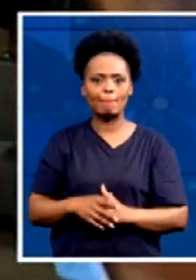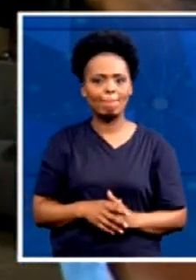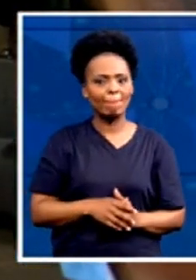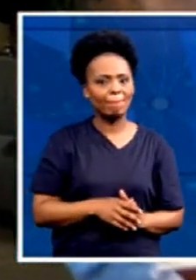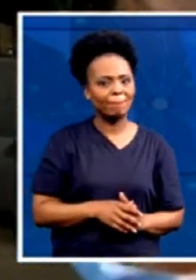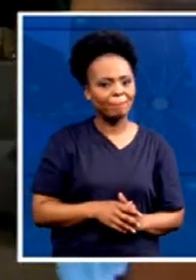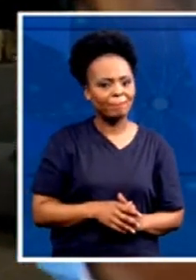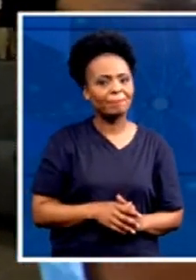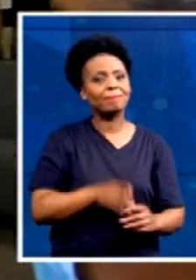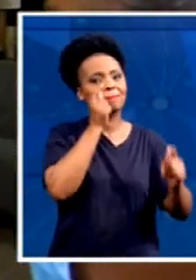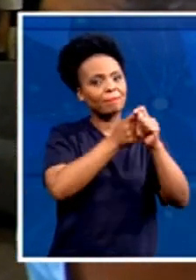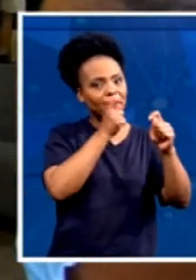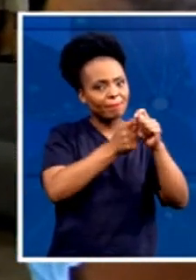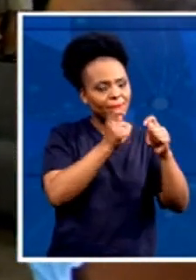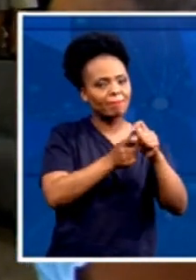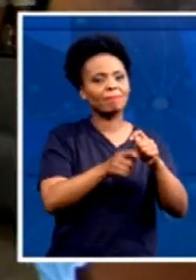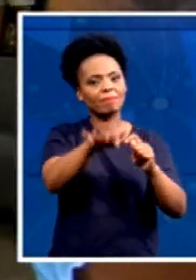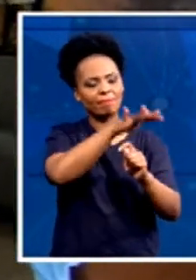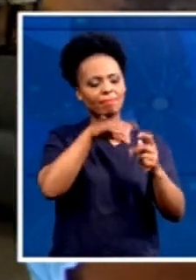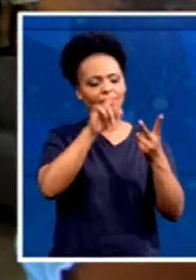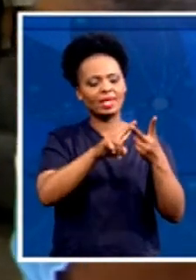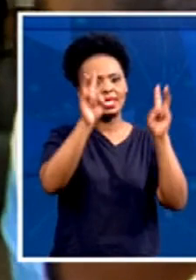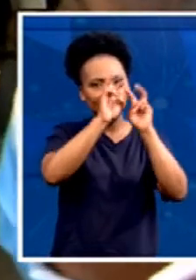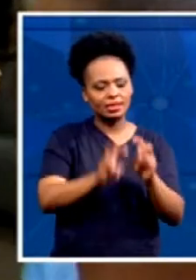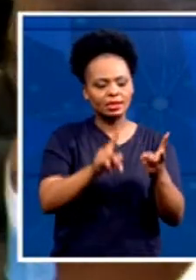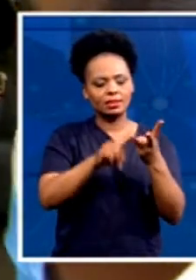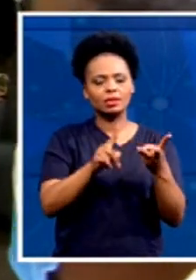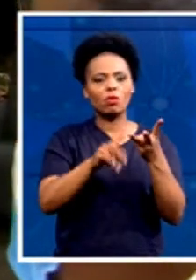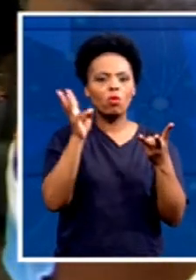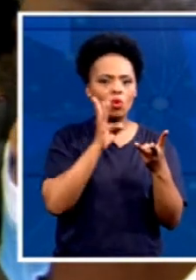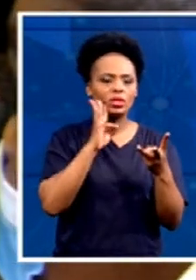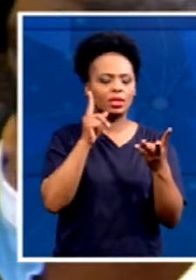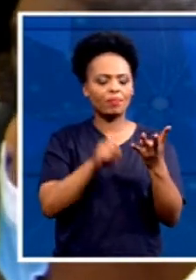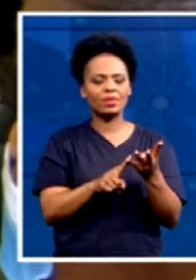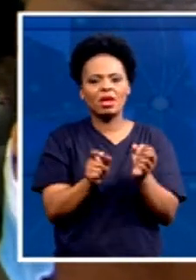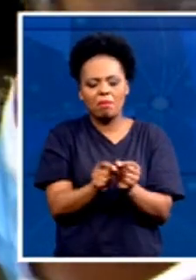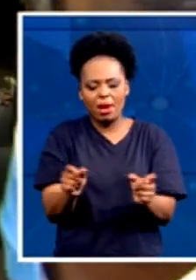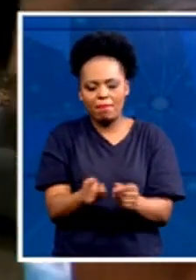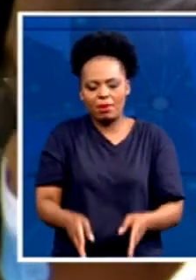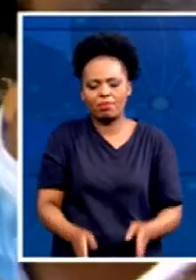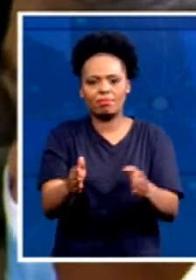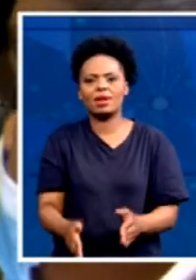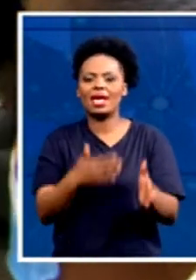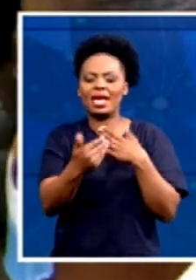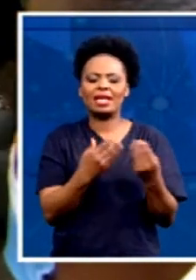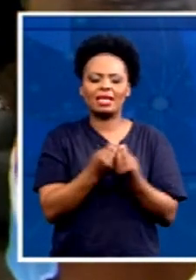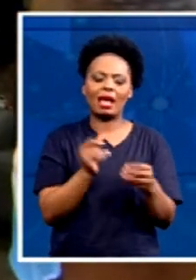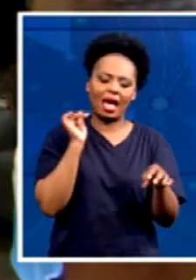water, the bottles, everything that affects the community. That's who we're offering a service to.